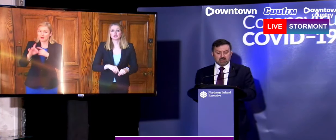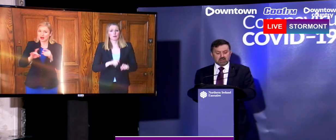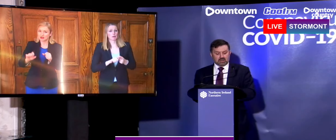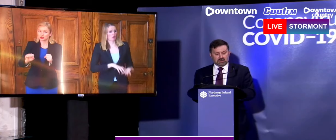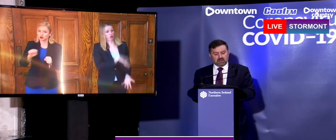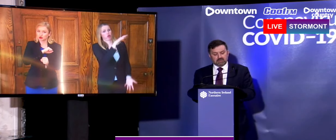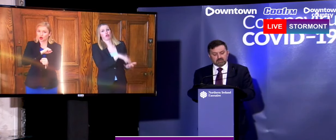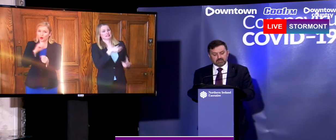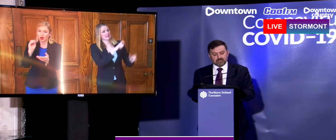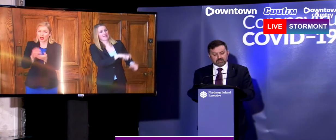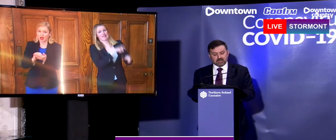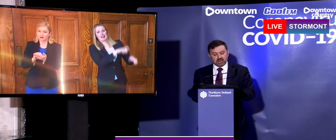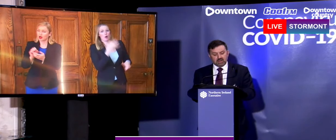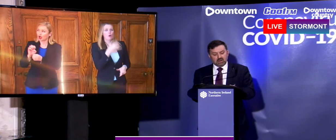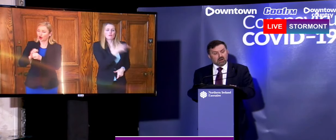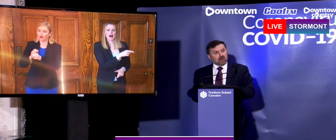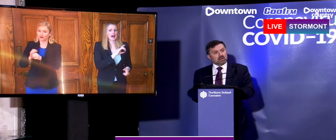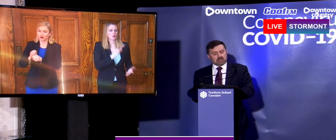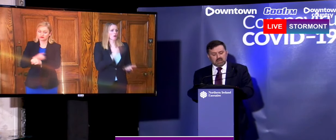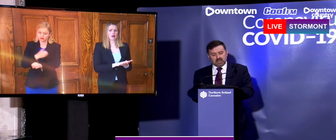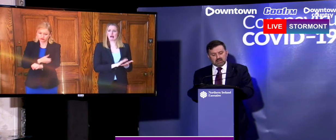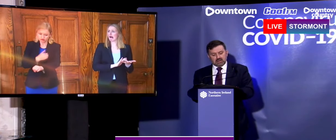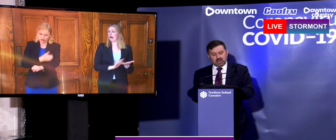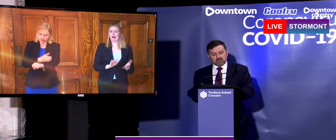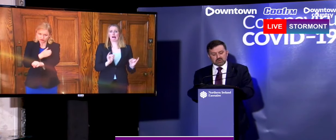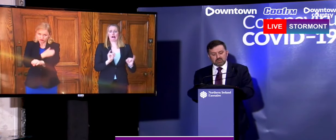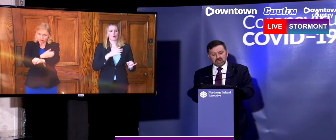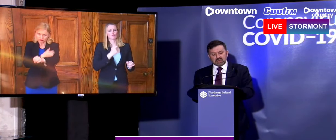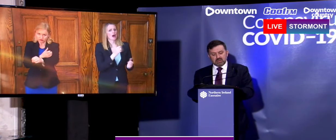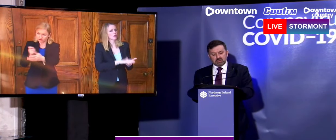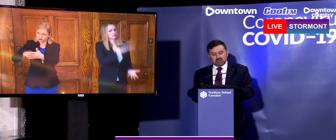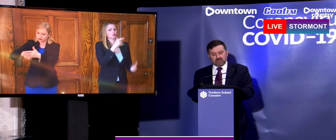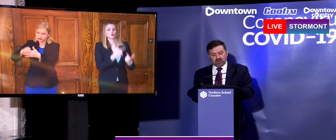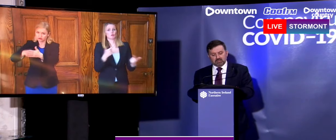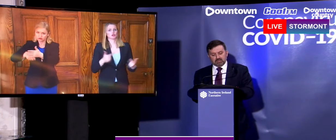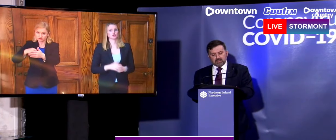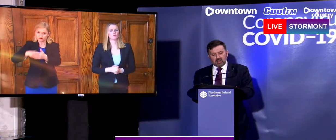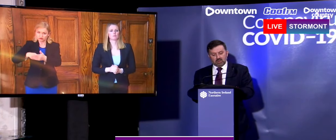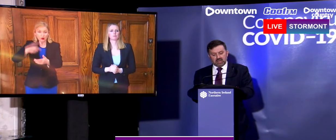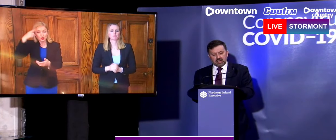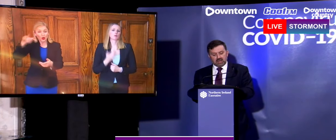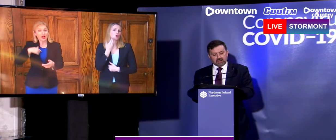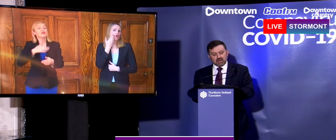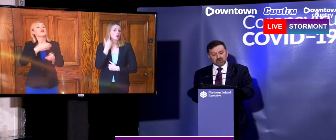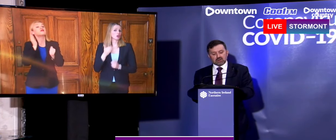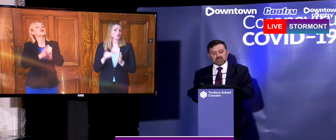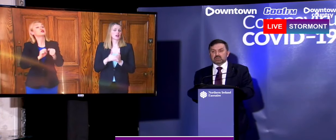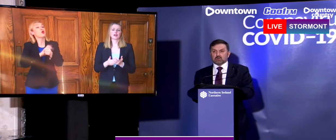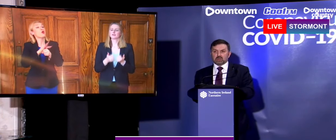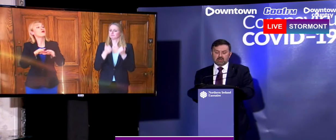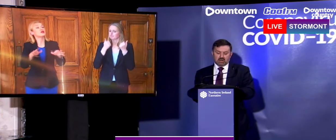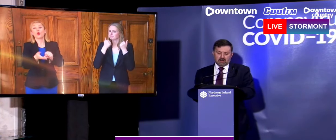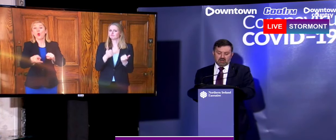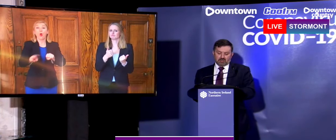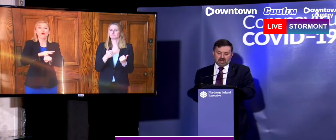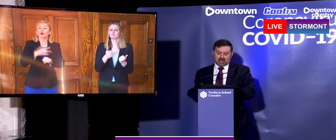stock than not enough. Earlier today I was also pleased to be able to confirm that we had now increased